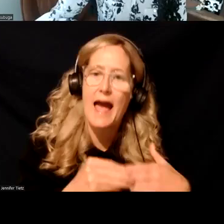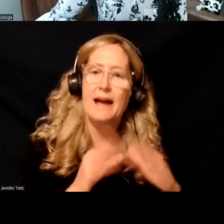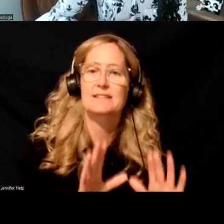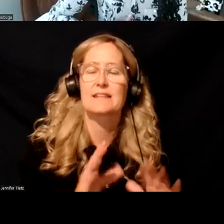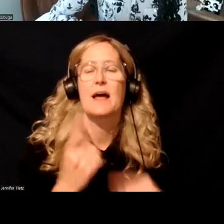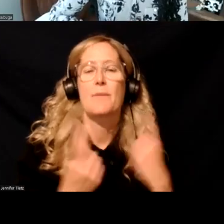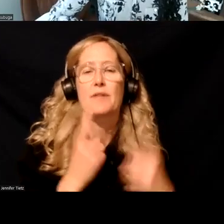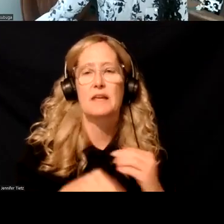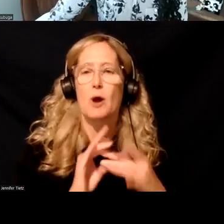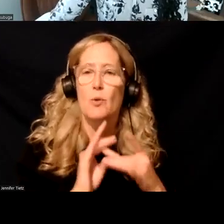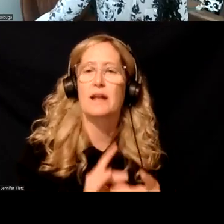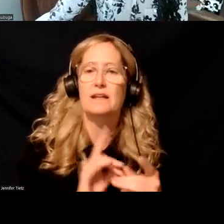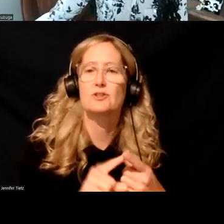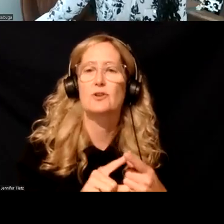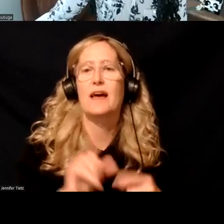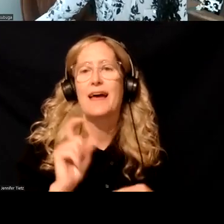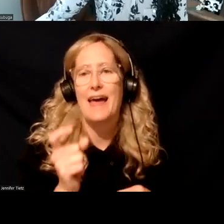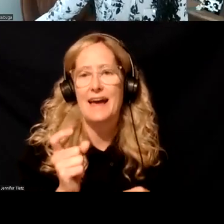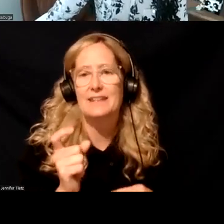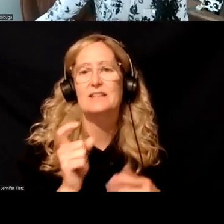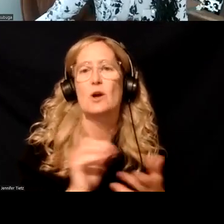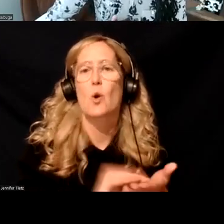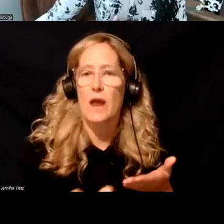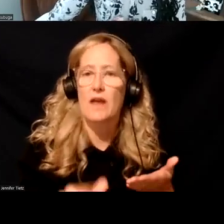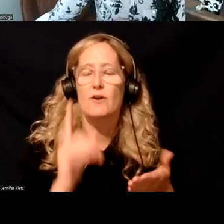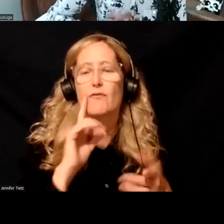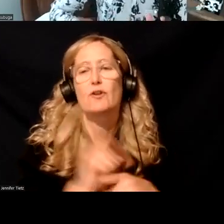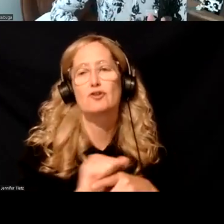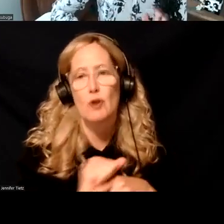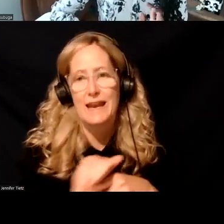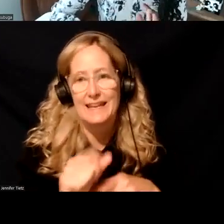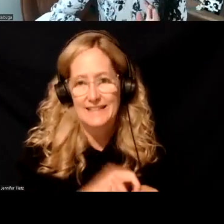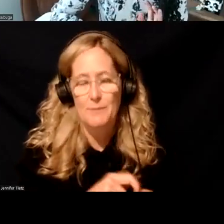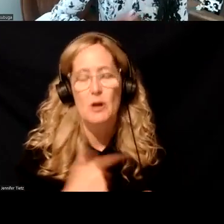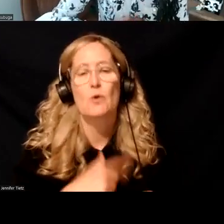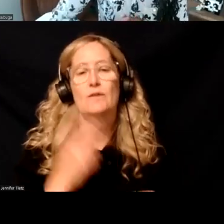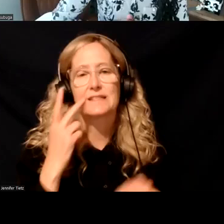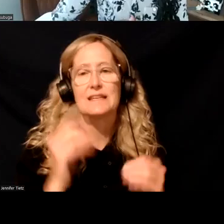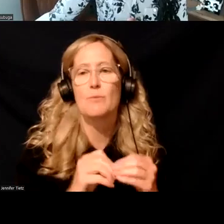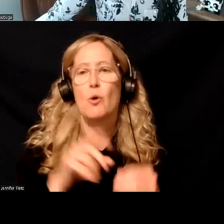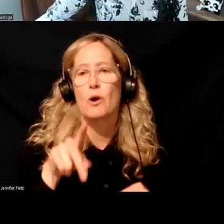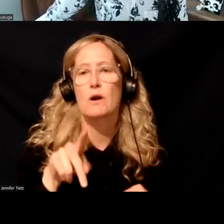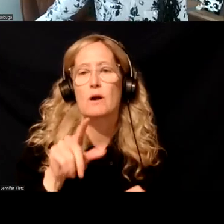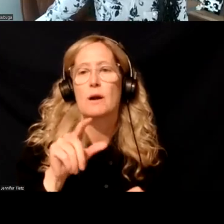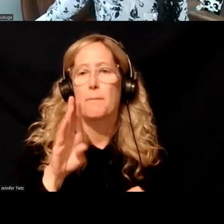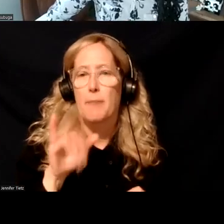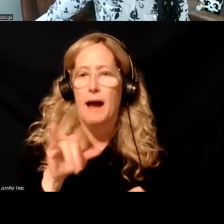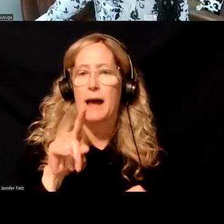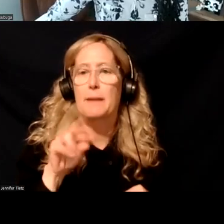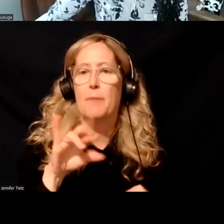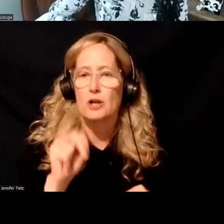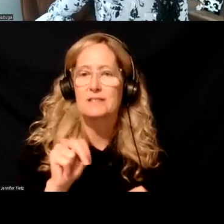thinking about is related to the X waiver for physicians and that training time. Um, we've seen more bipartisan, uh, support for